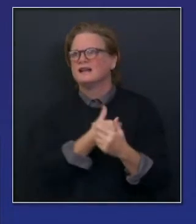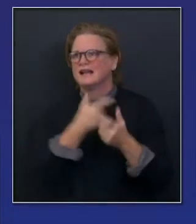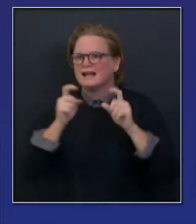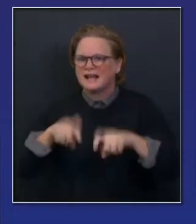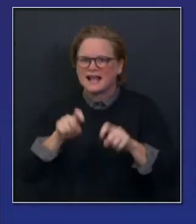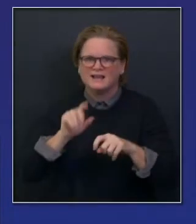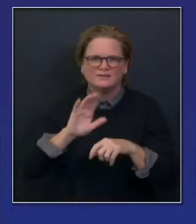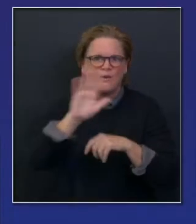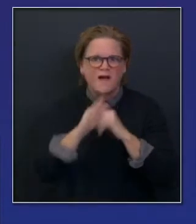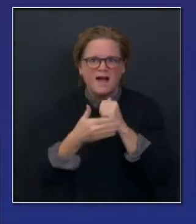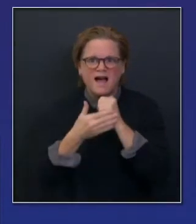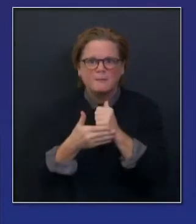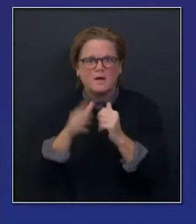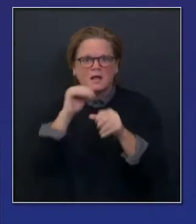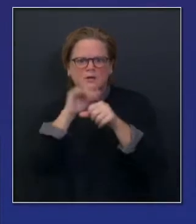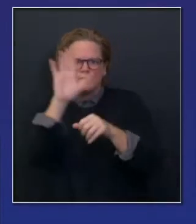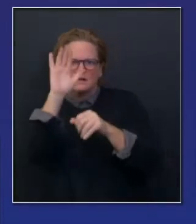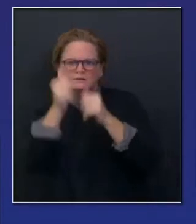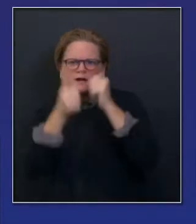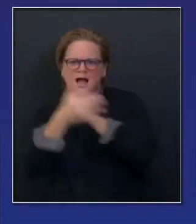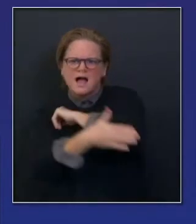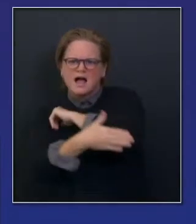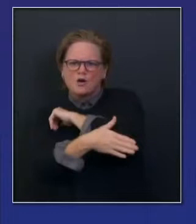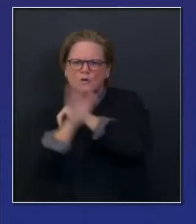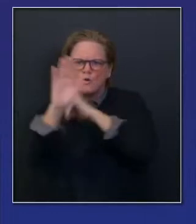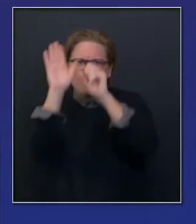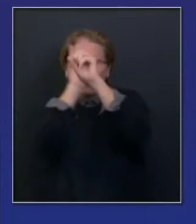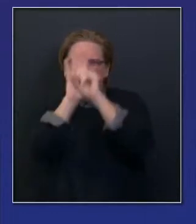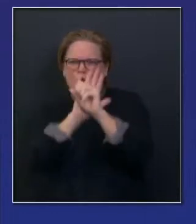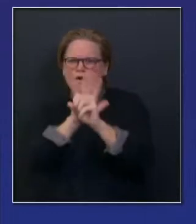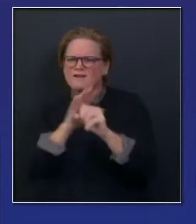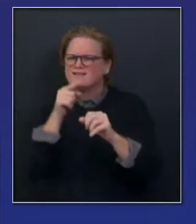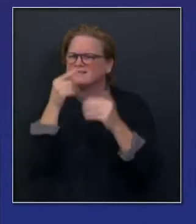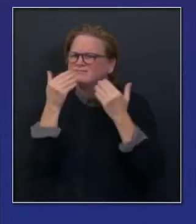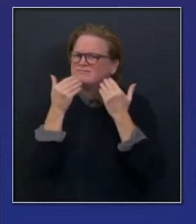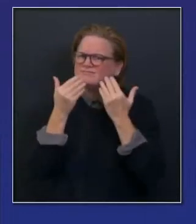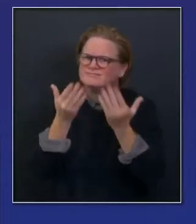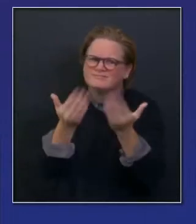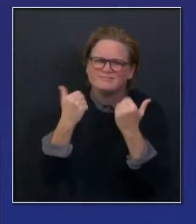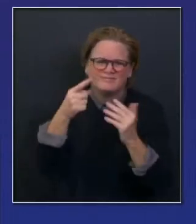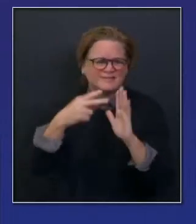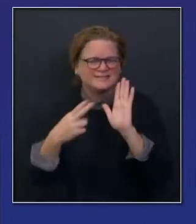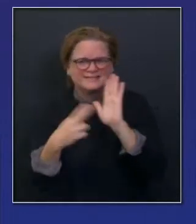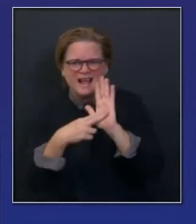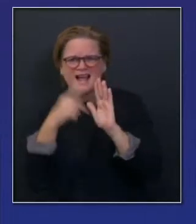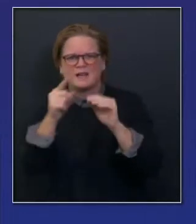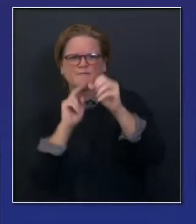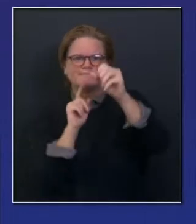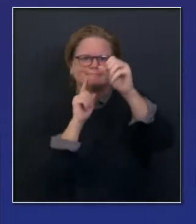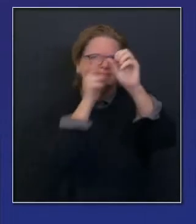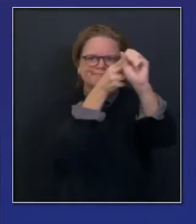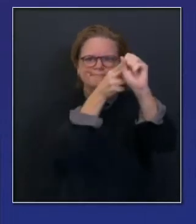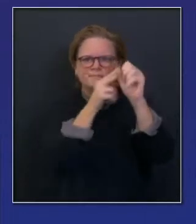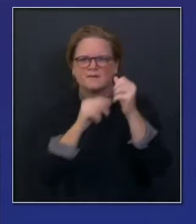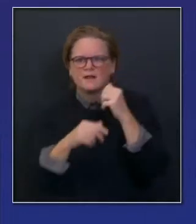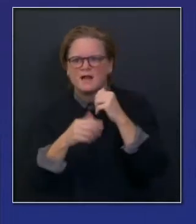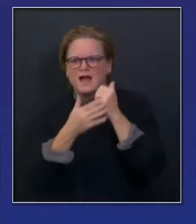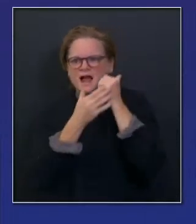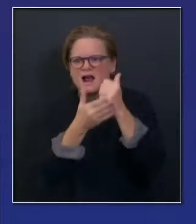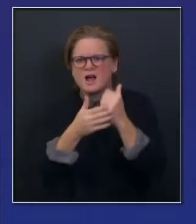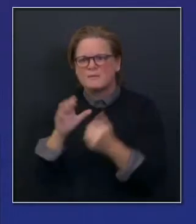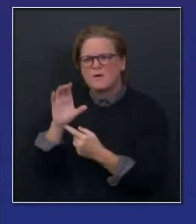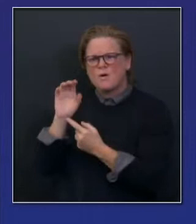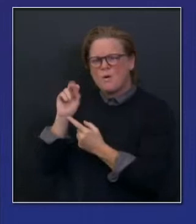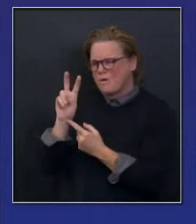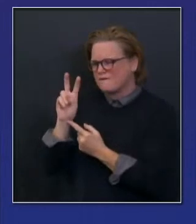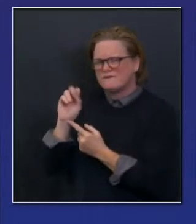underserved, and that would be significant to get your expertise and your support, to go to the COVID19.ca.gov website,